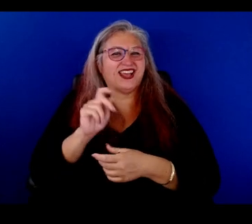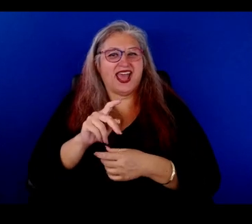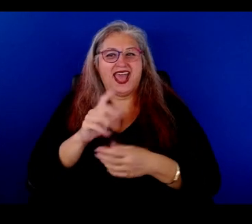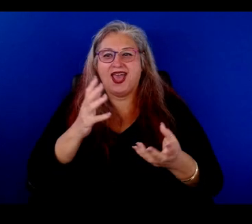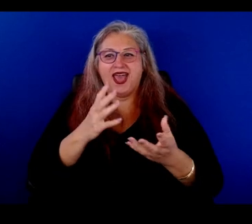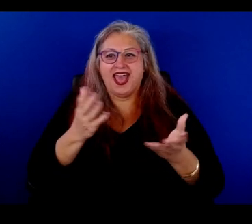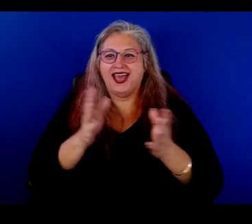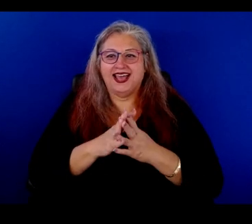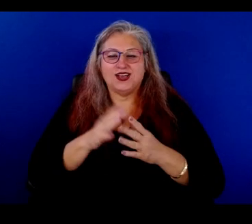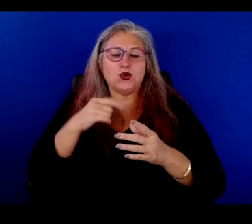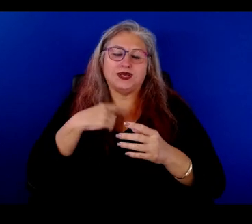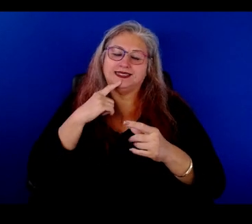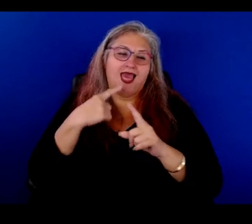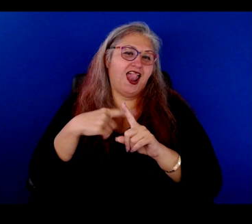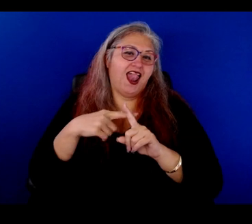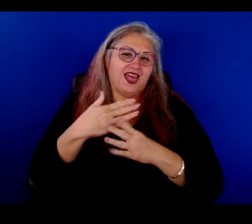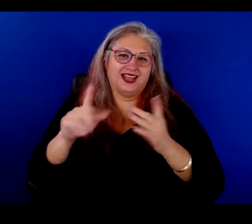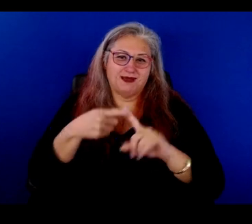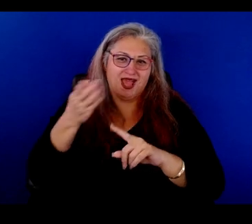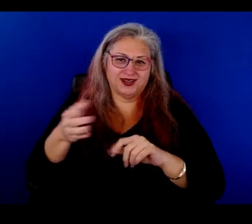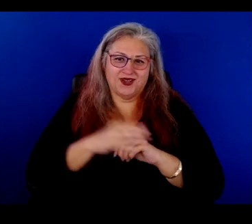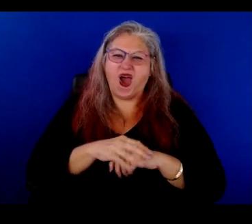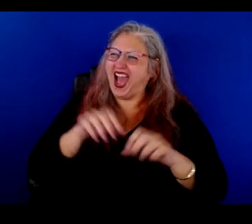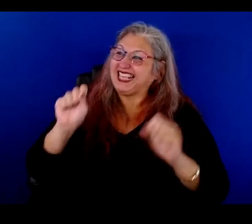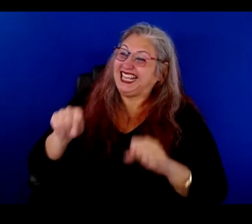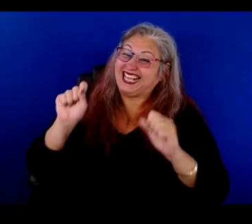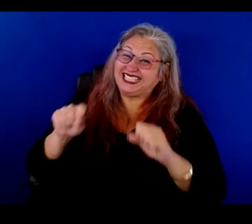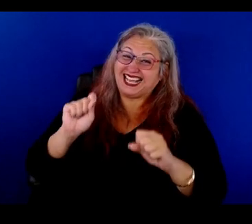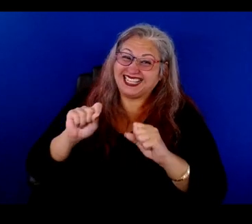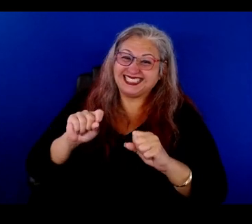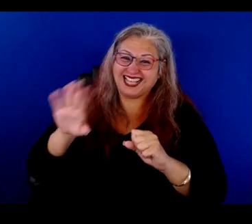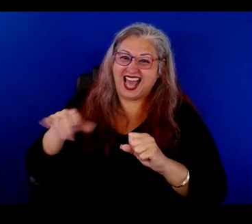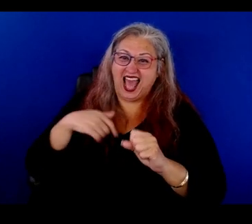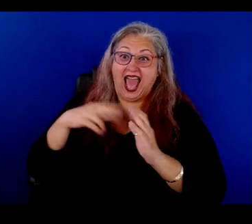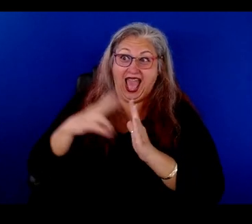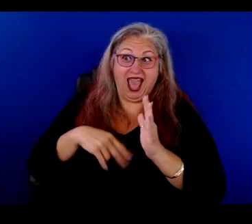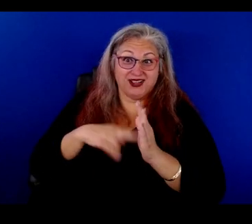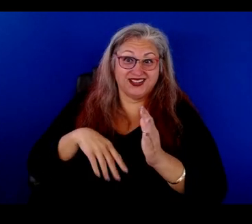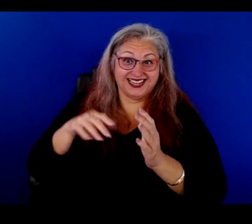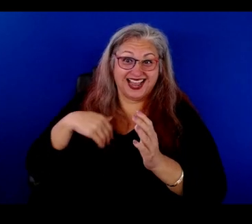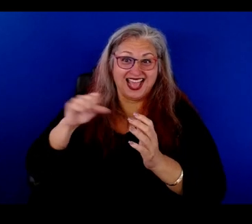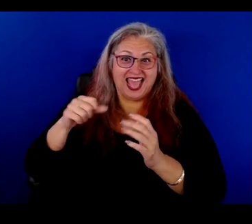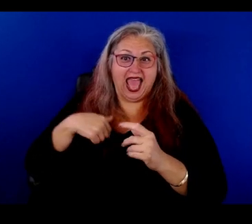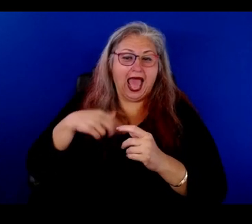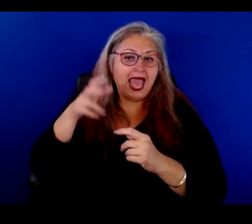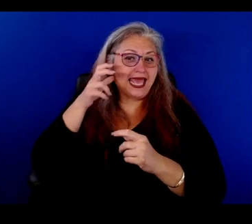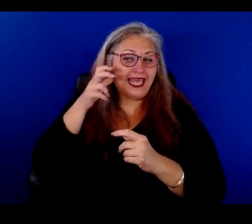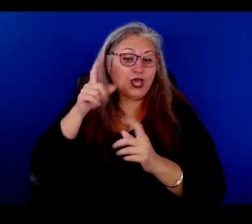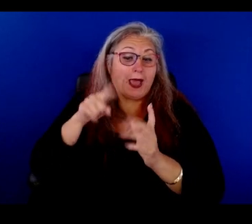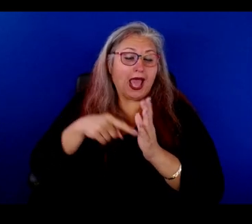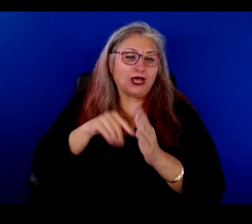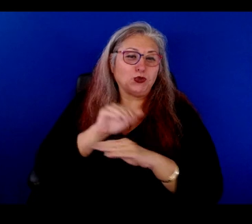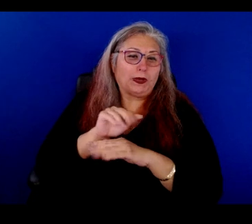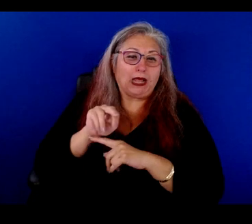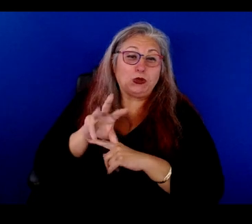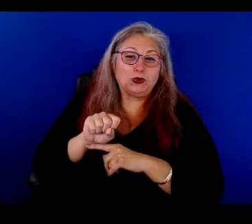nice things about you. Oh, yeah. Oh, yeah. Good. I'll read about them. I'll hear about them in the news tonight.